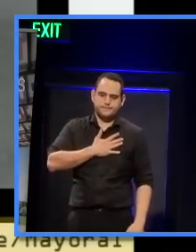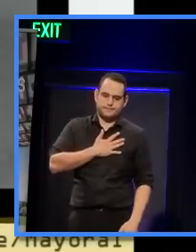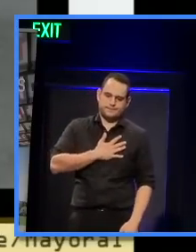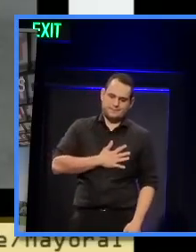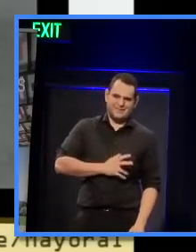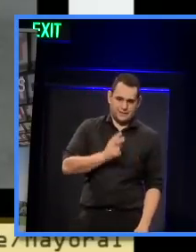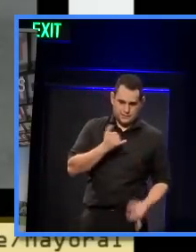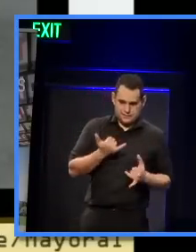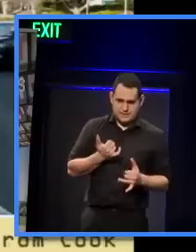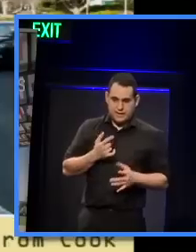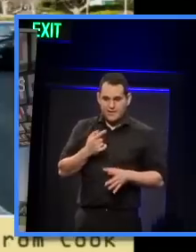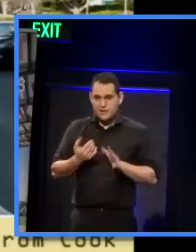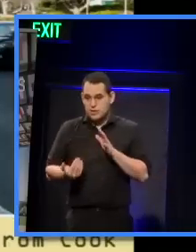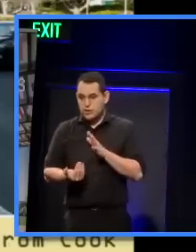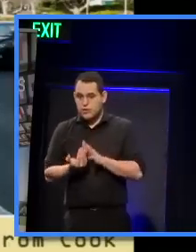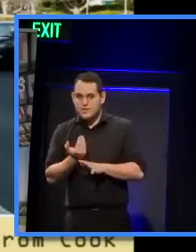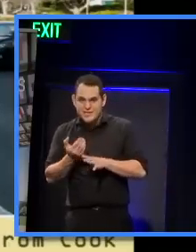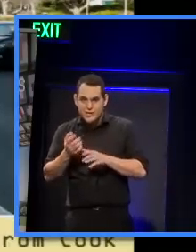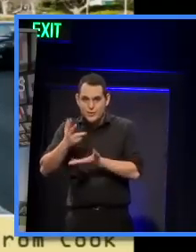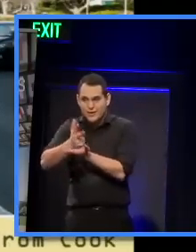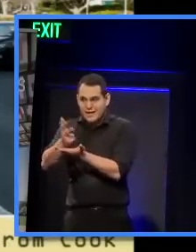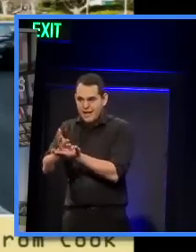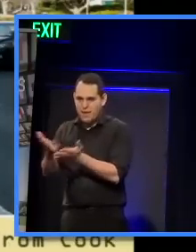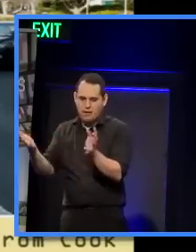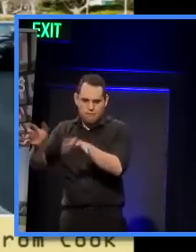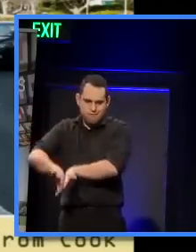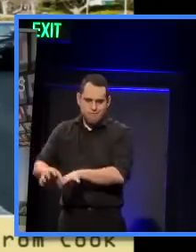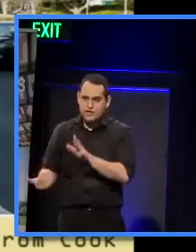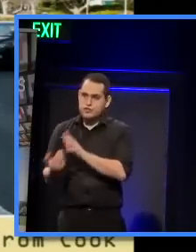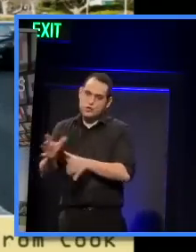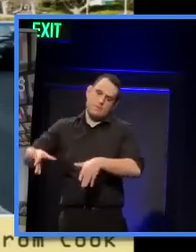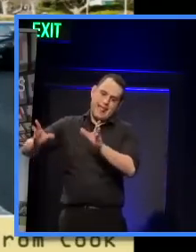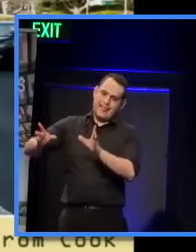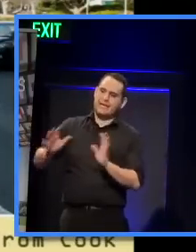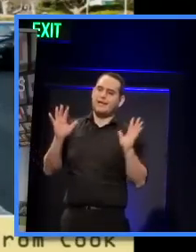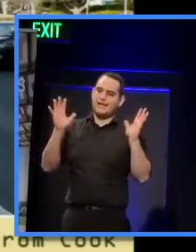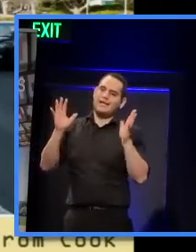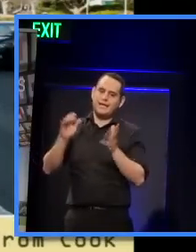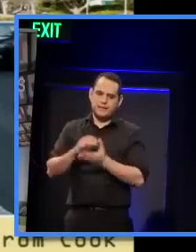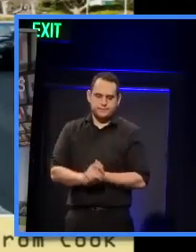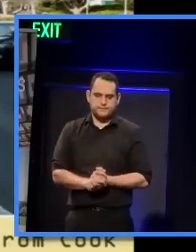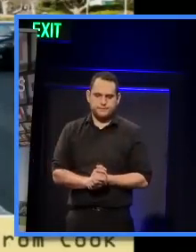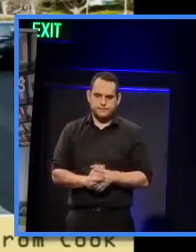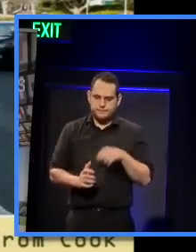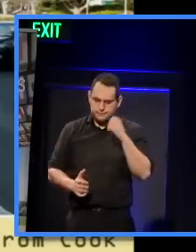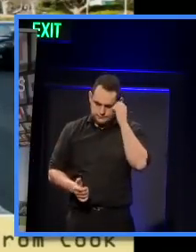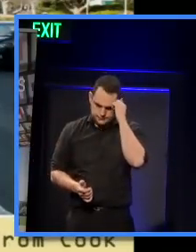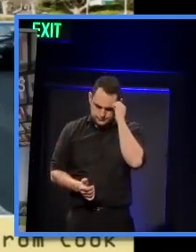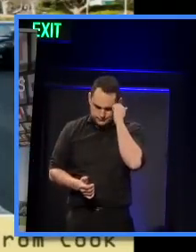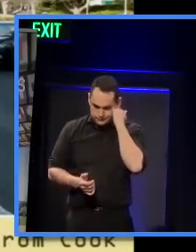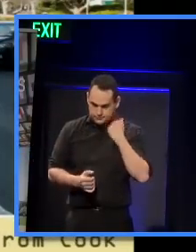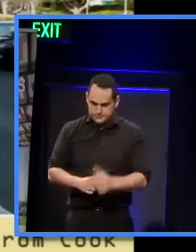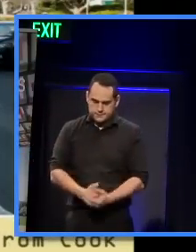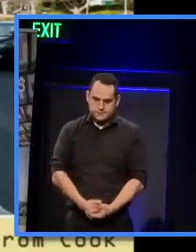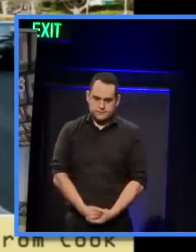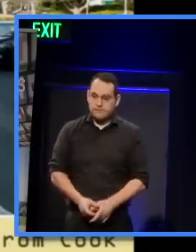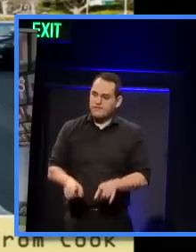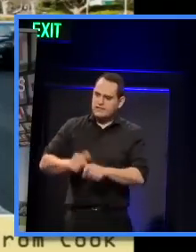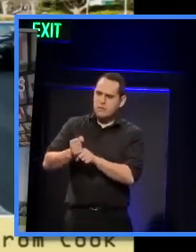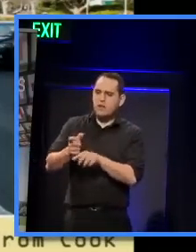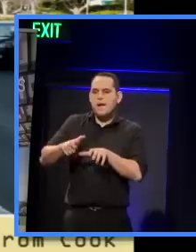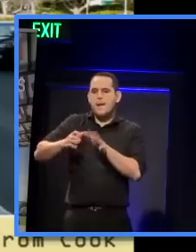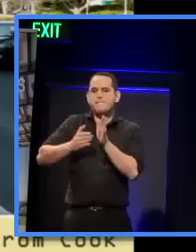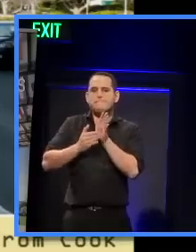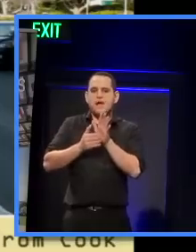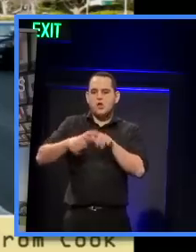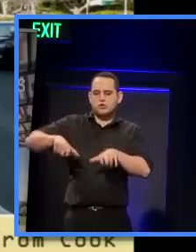fitting in car parks wherever possible. And of course, these are areas that are still being, you know, designed very much as through Meryl Drive there.